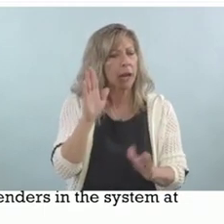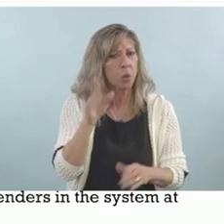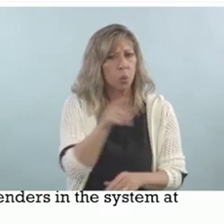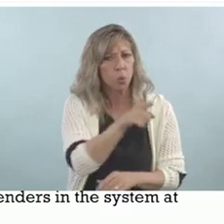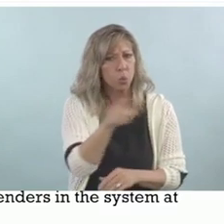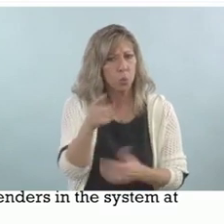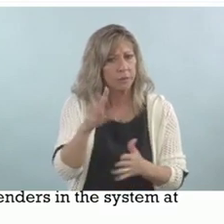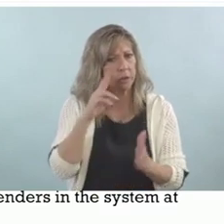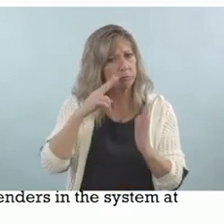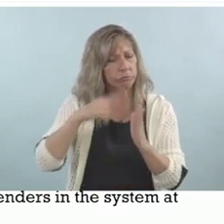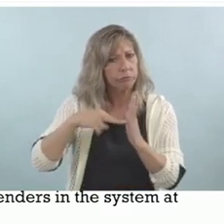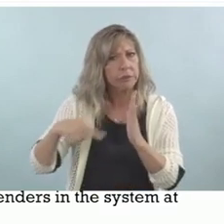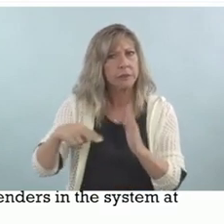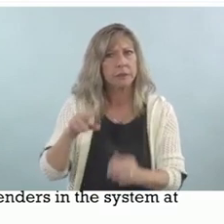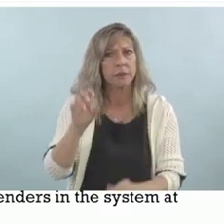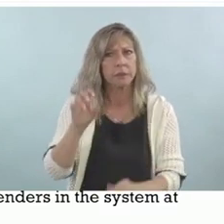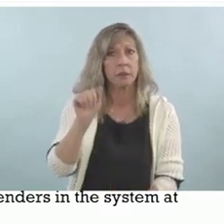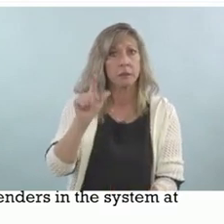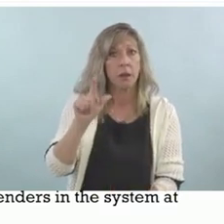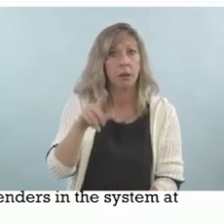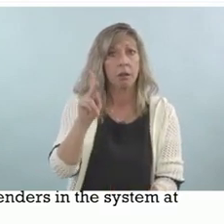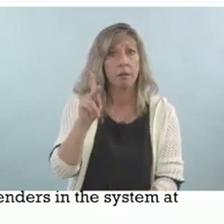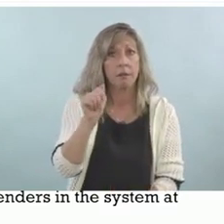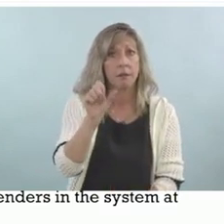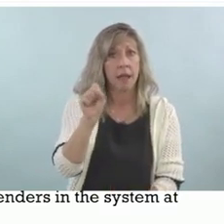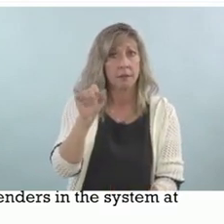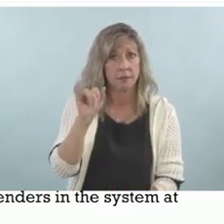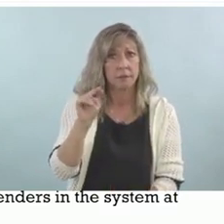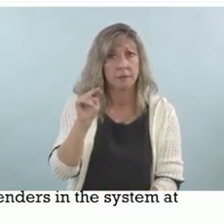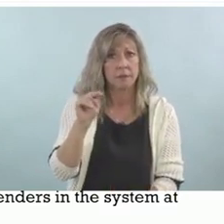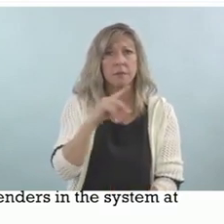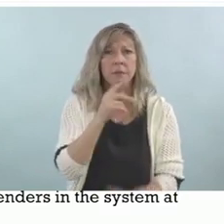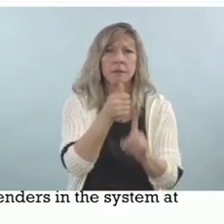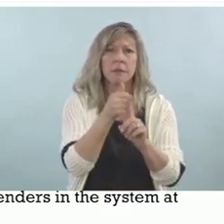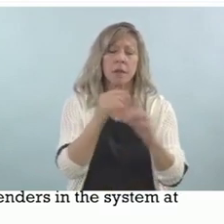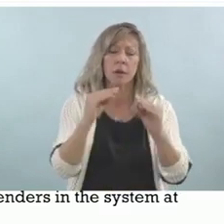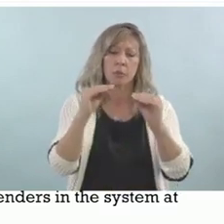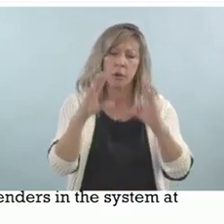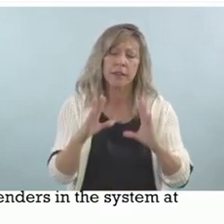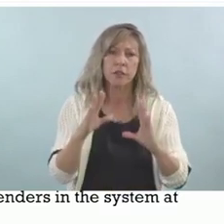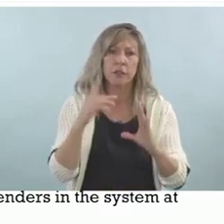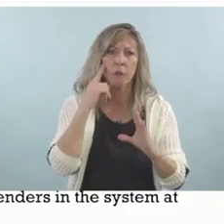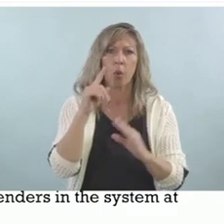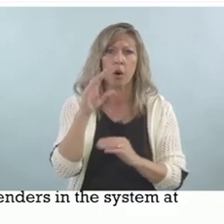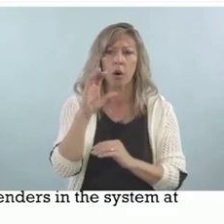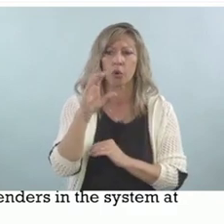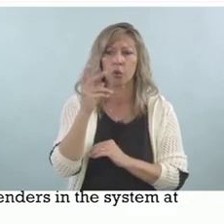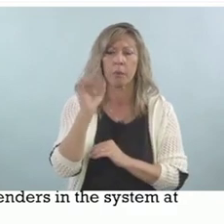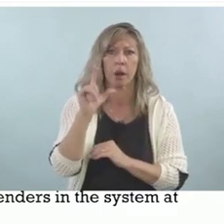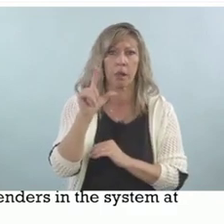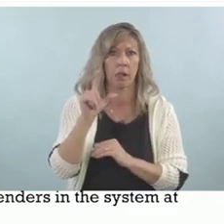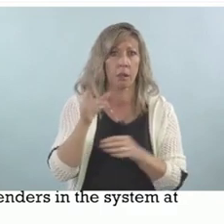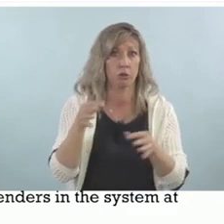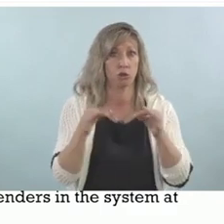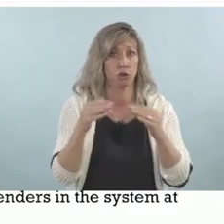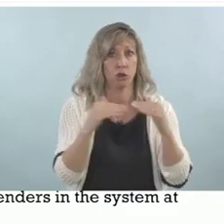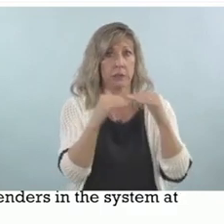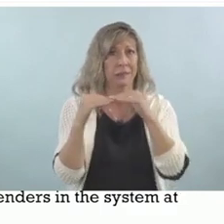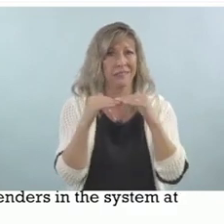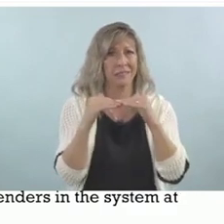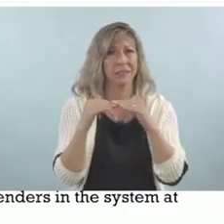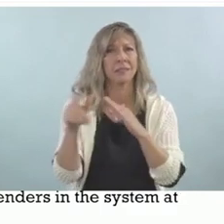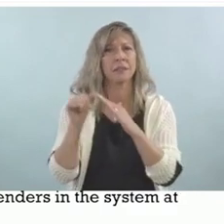a professor of criminal justice in the John Jay College in New York City.